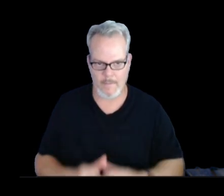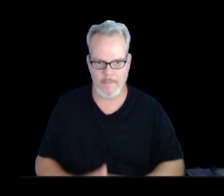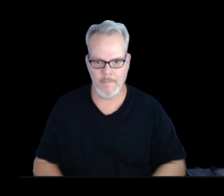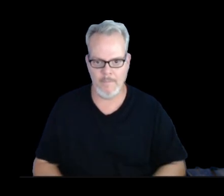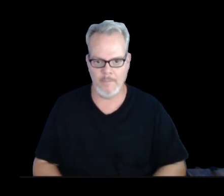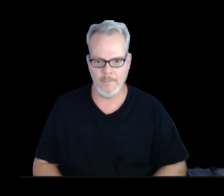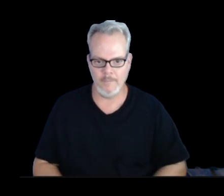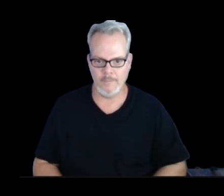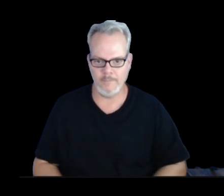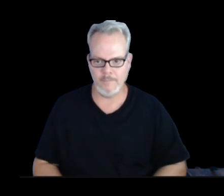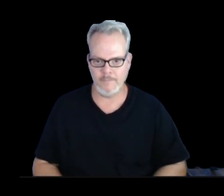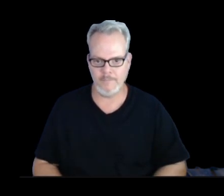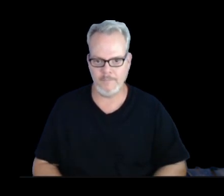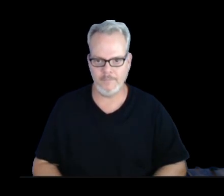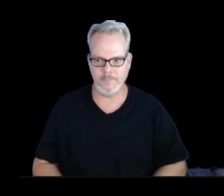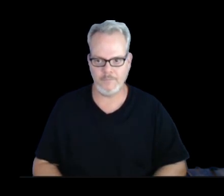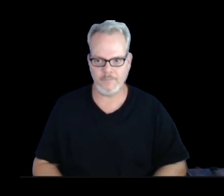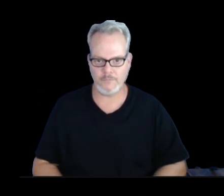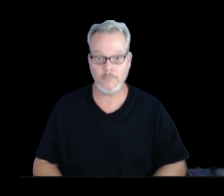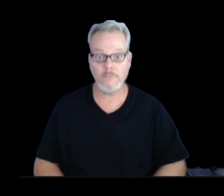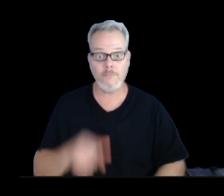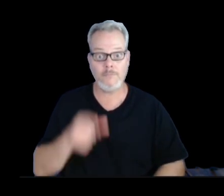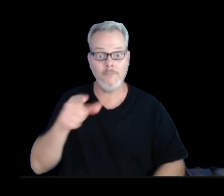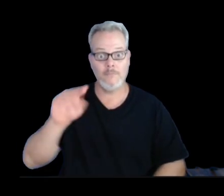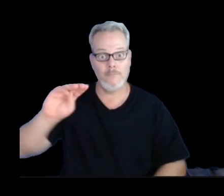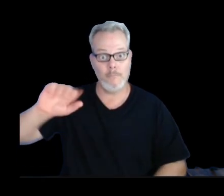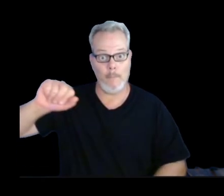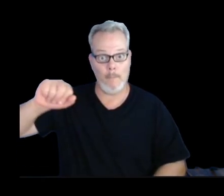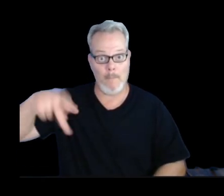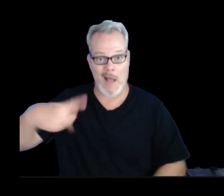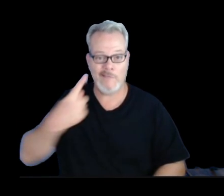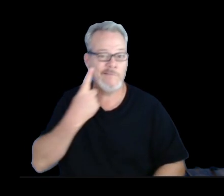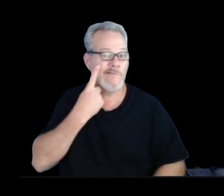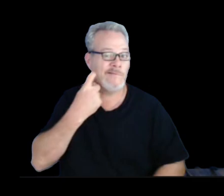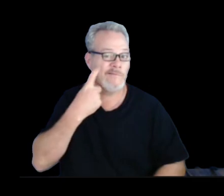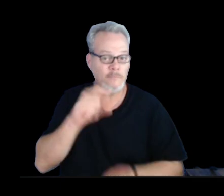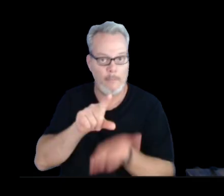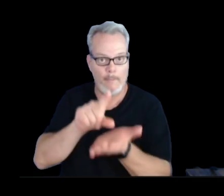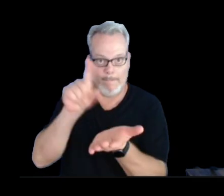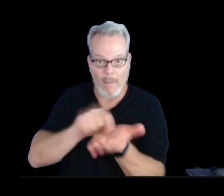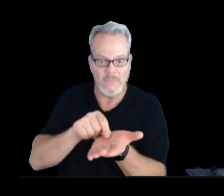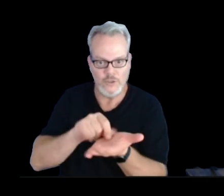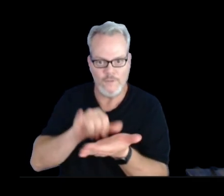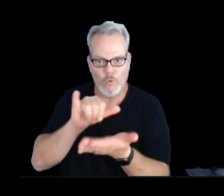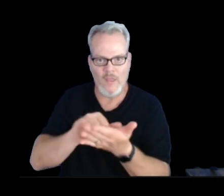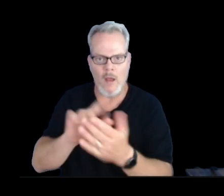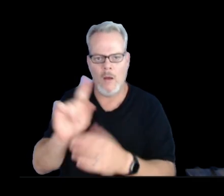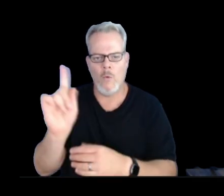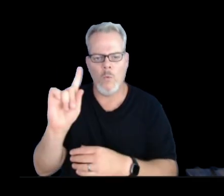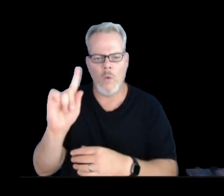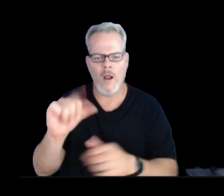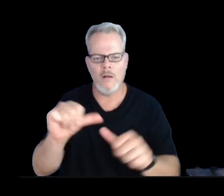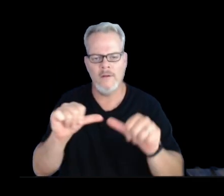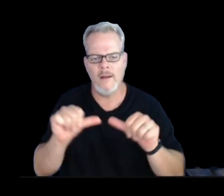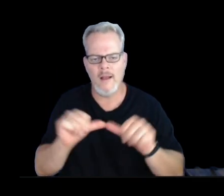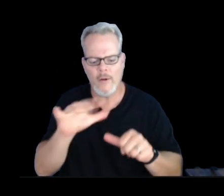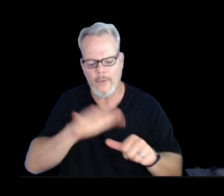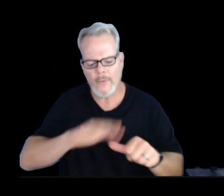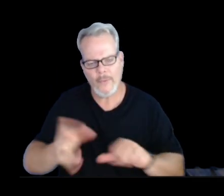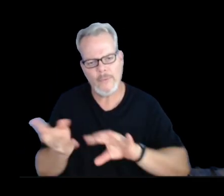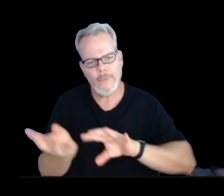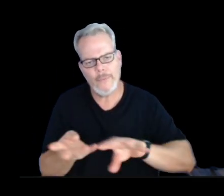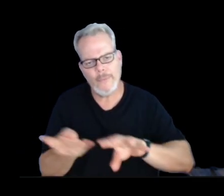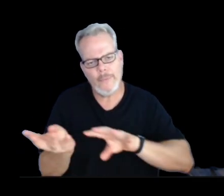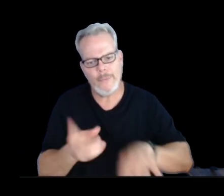Here is a map most recently published for the location of these flows, so the vents in the southwest and flowing